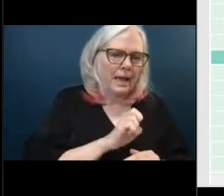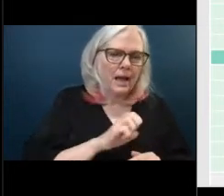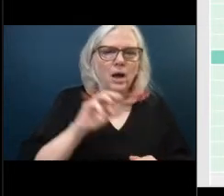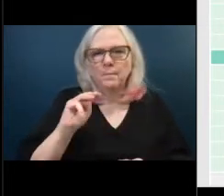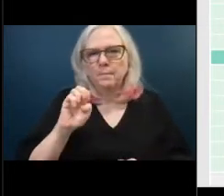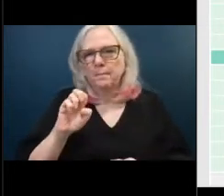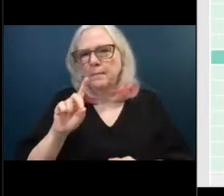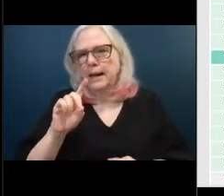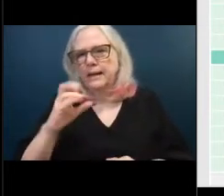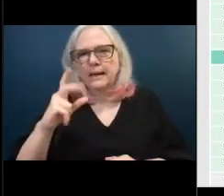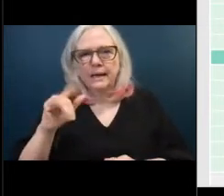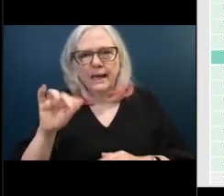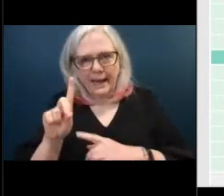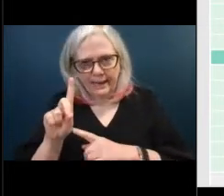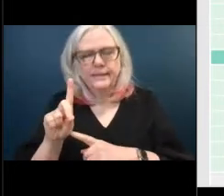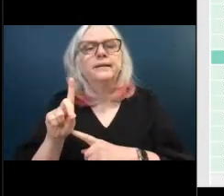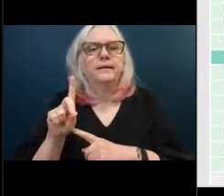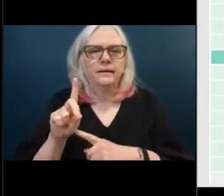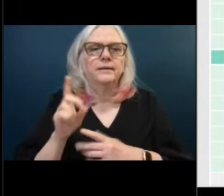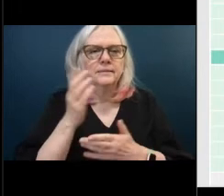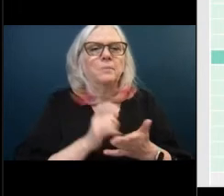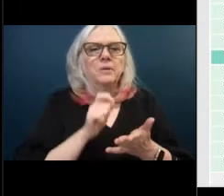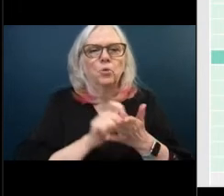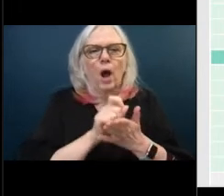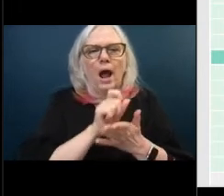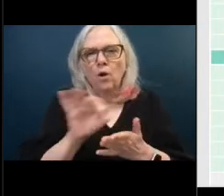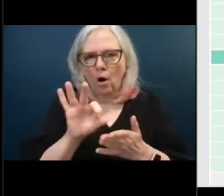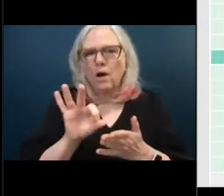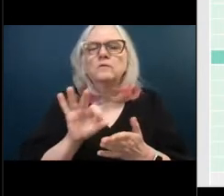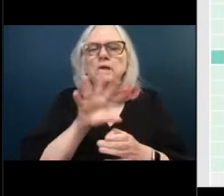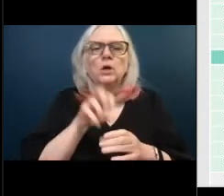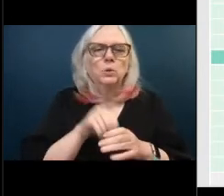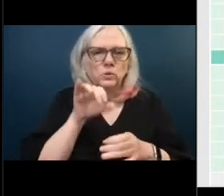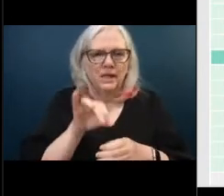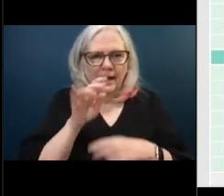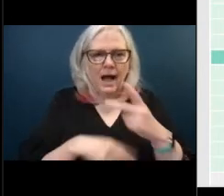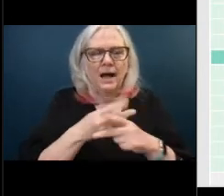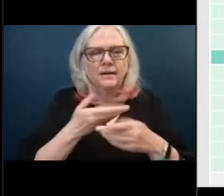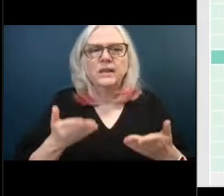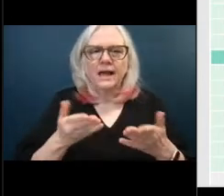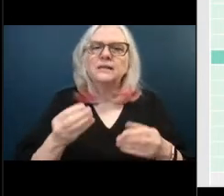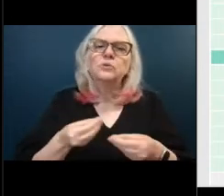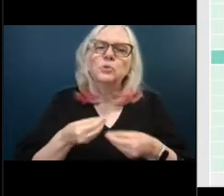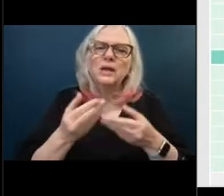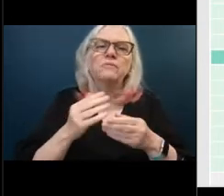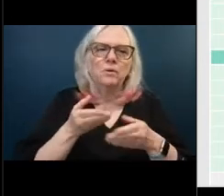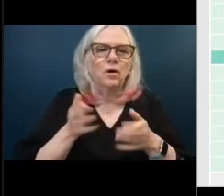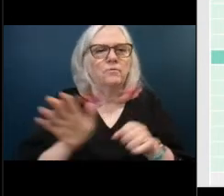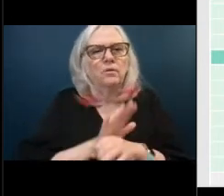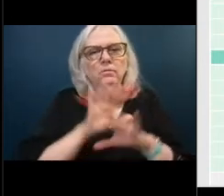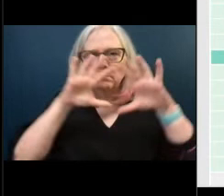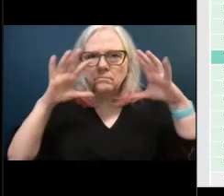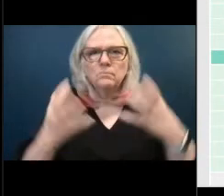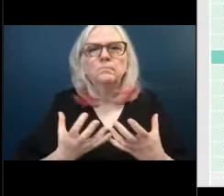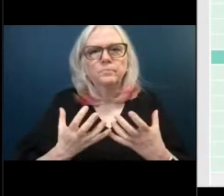write-off involves those types of things as well just to give you a full perspective on on what that looks like and obviously you know i said fire chiefs on